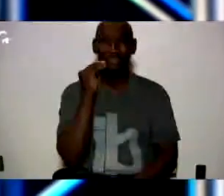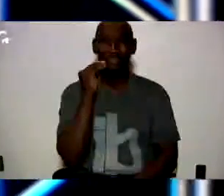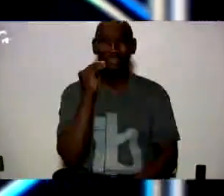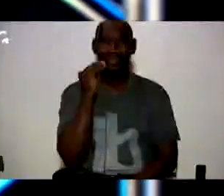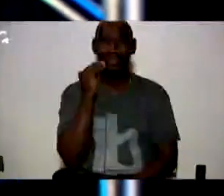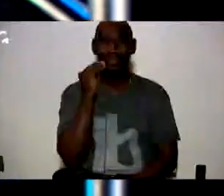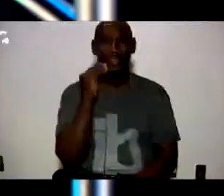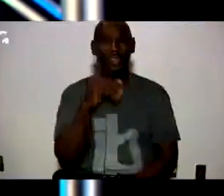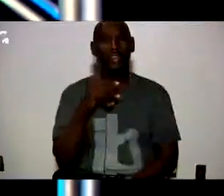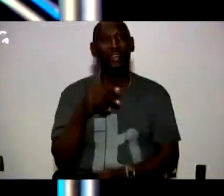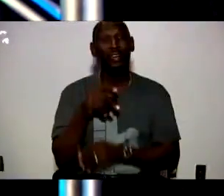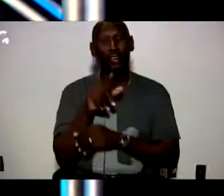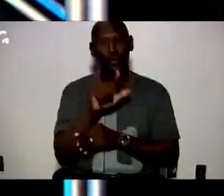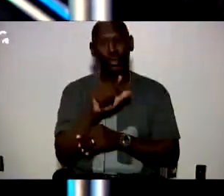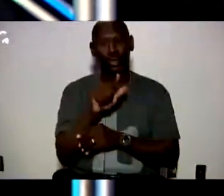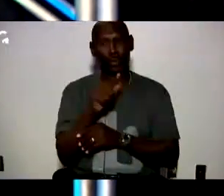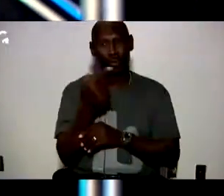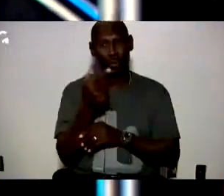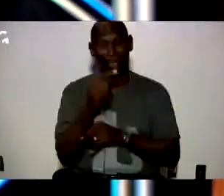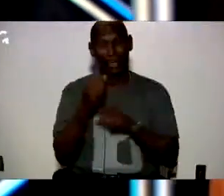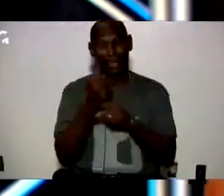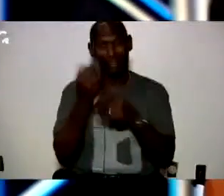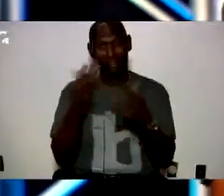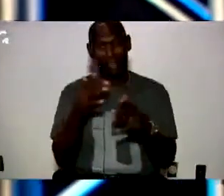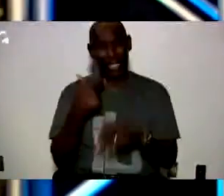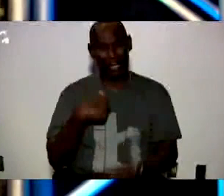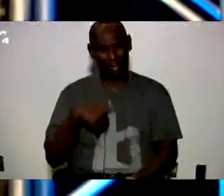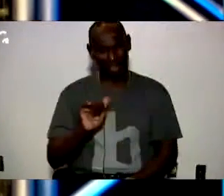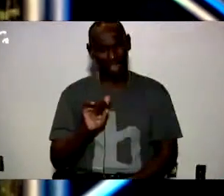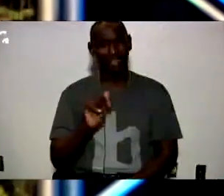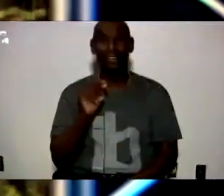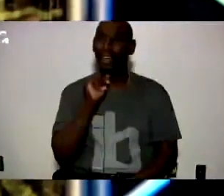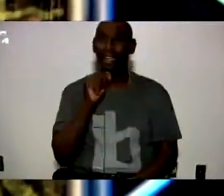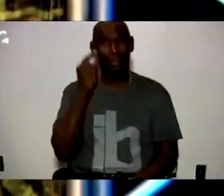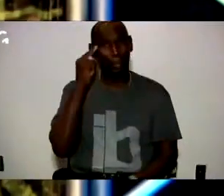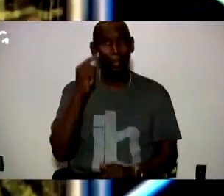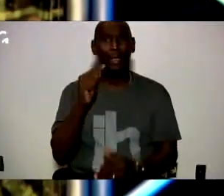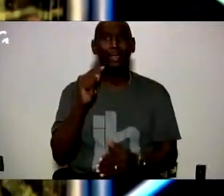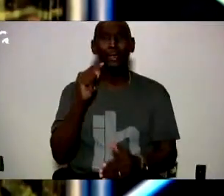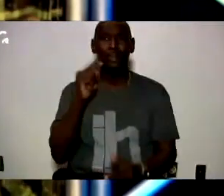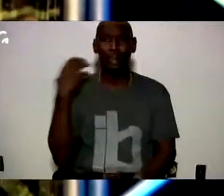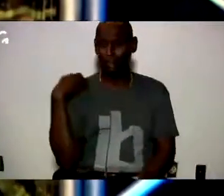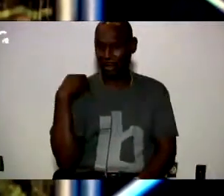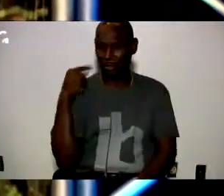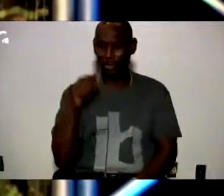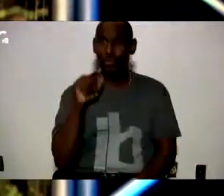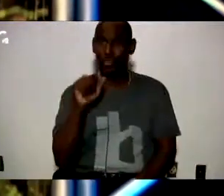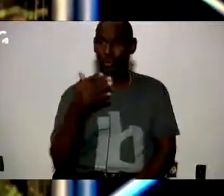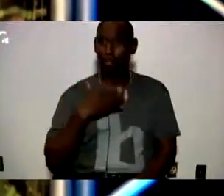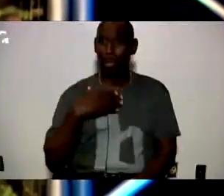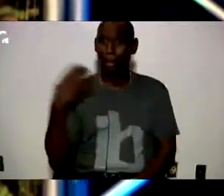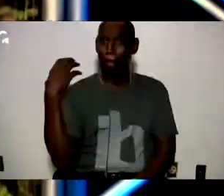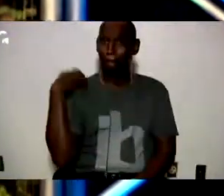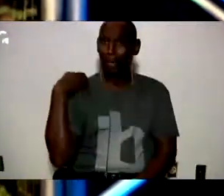And after 21 years, I figured out I'm still not the boss of anything. You're my bosses. I believe